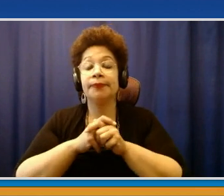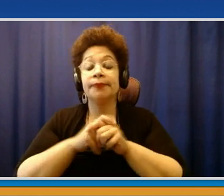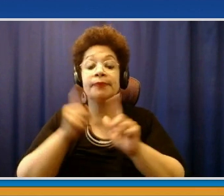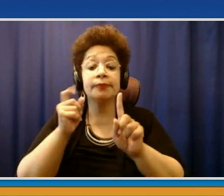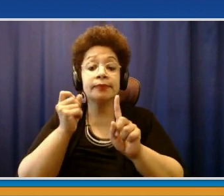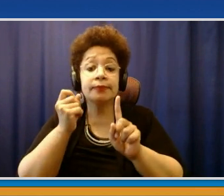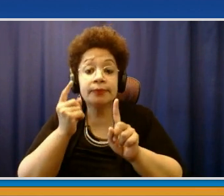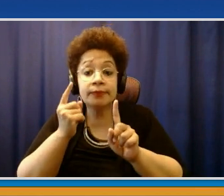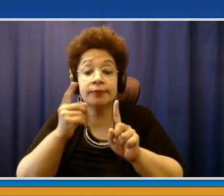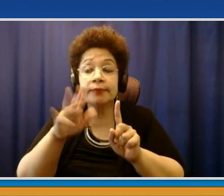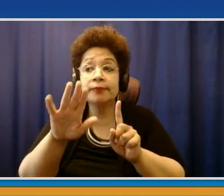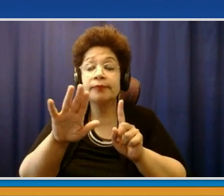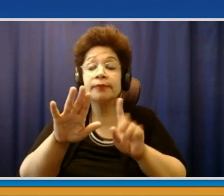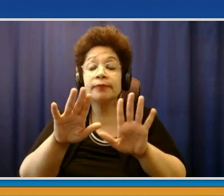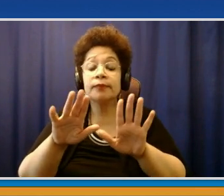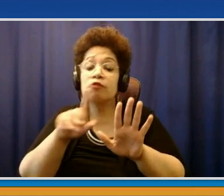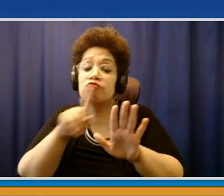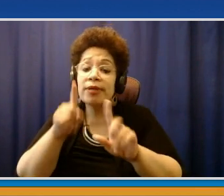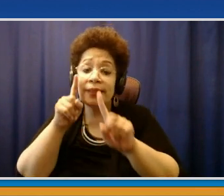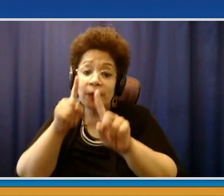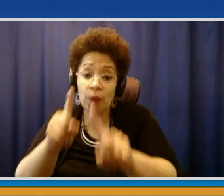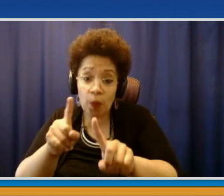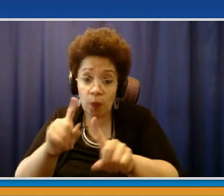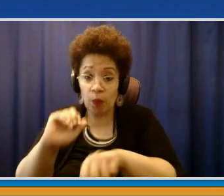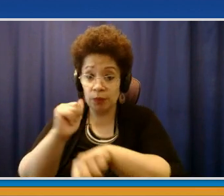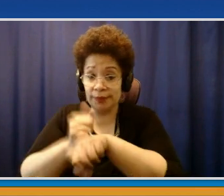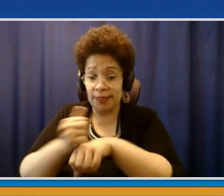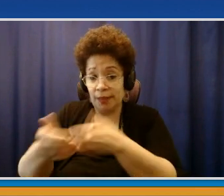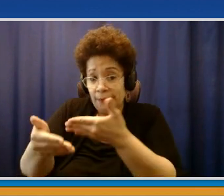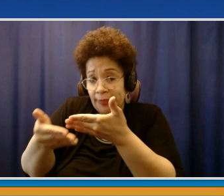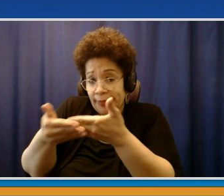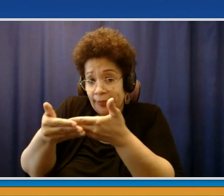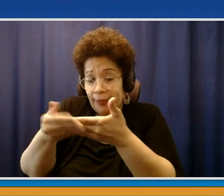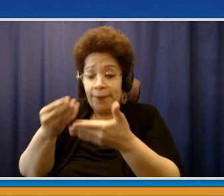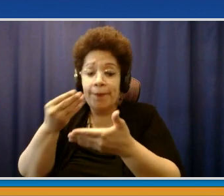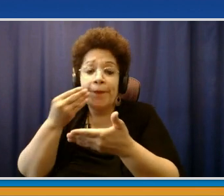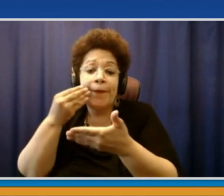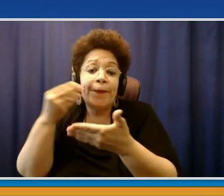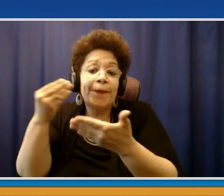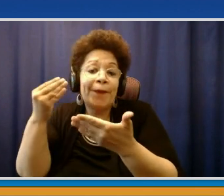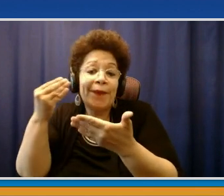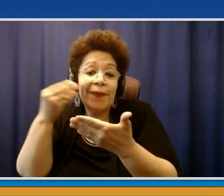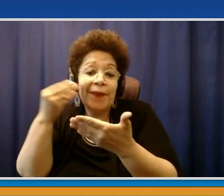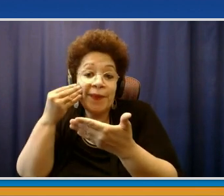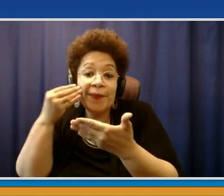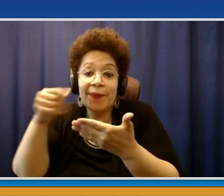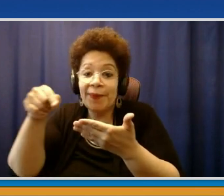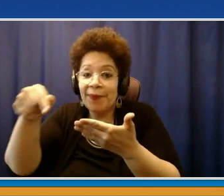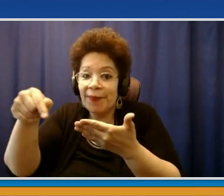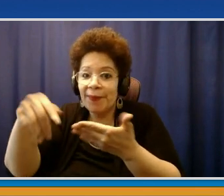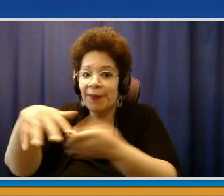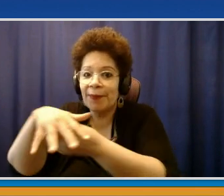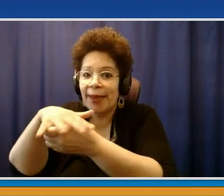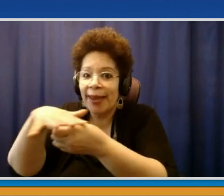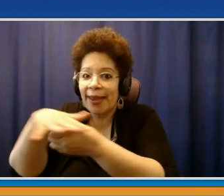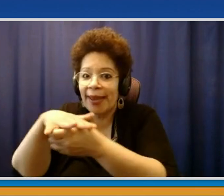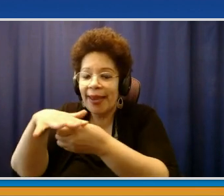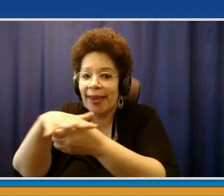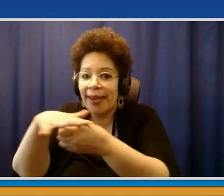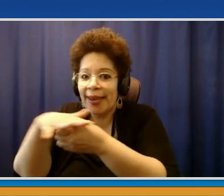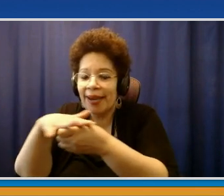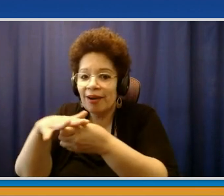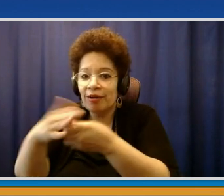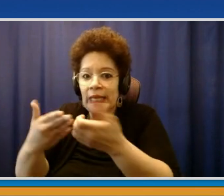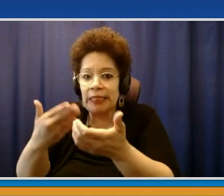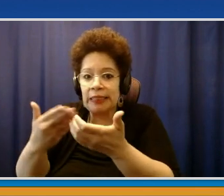some distance to get a vaccination. We have to make it as easy as possible and get the vaccine to the individuals as close as is possible.